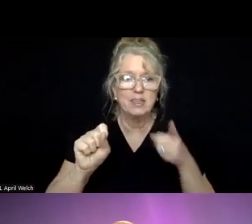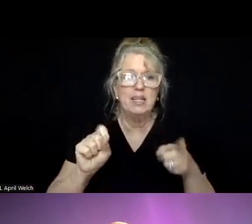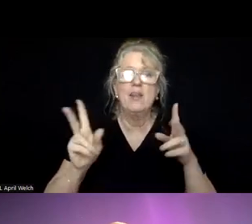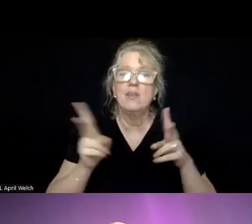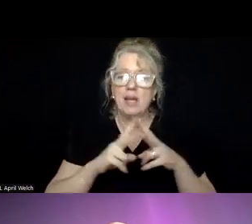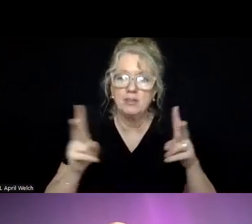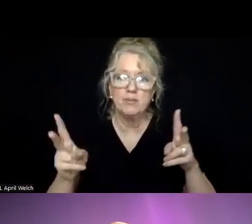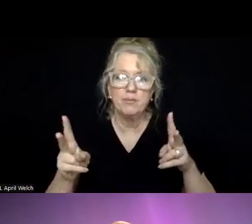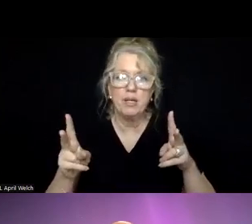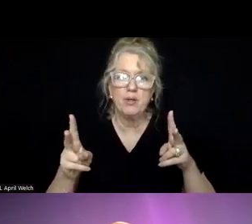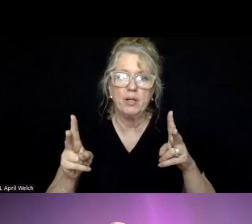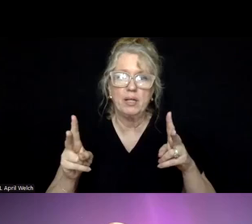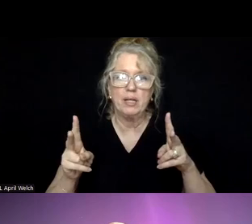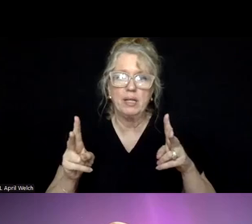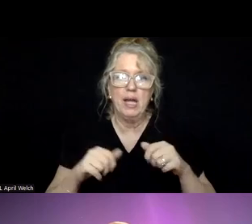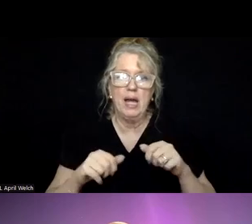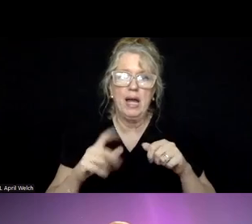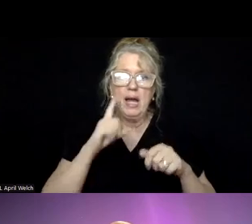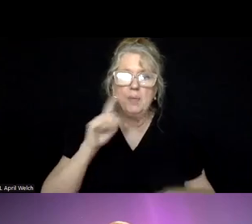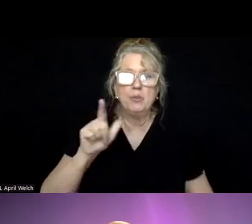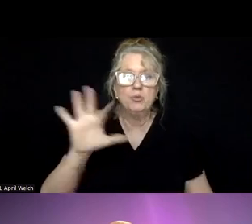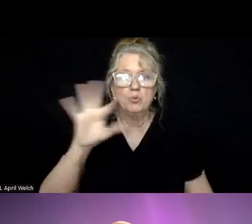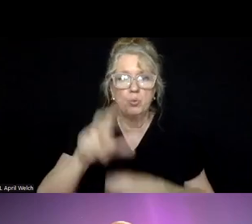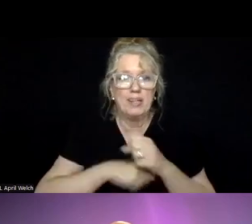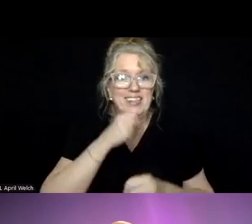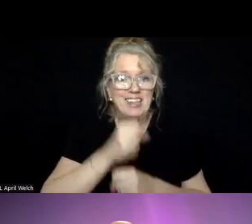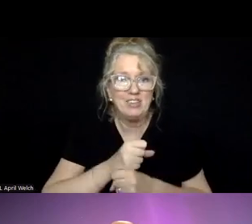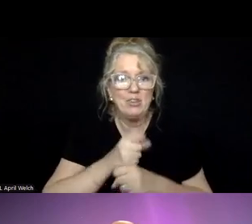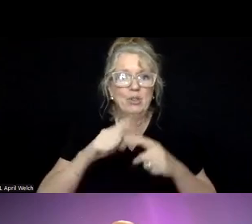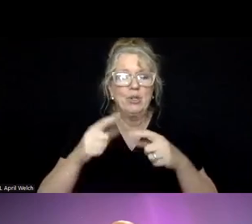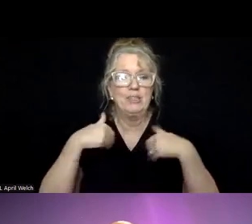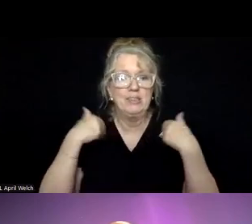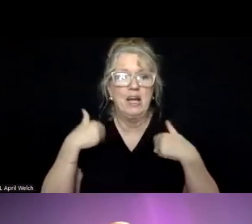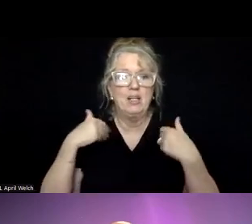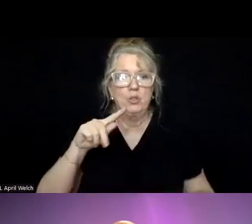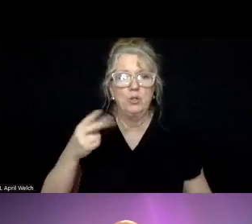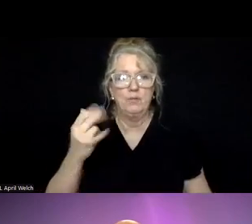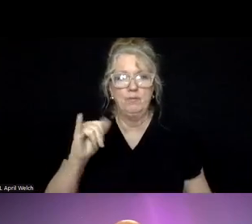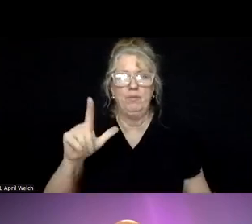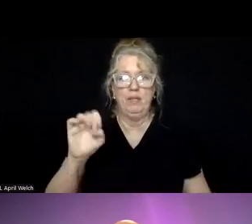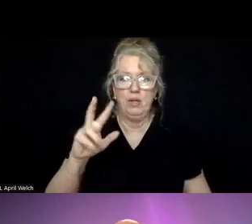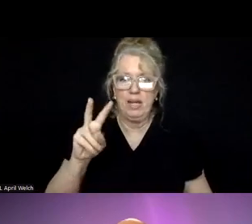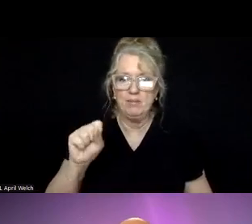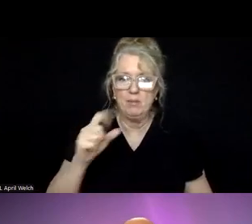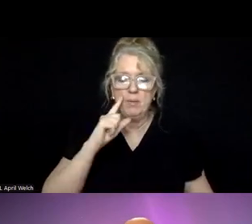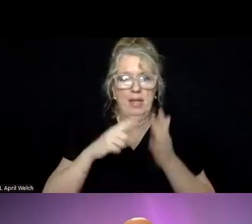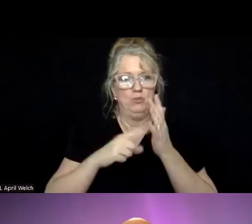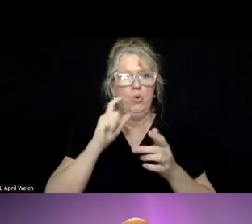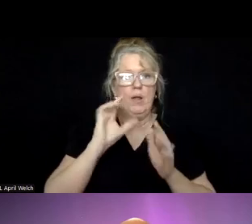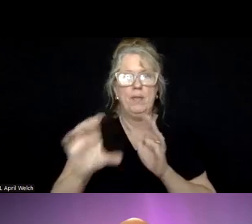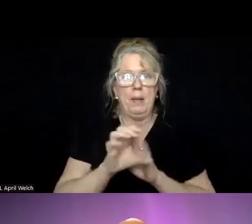29 year younger Phil Evans there in that, in that, in that grainy picture